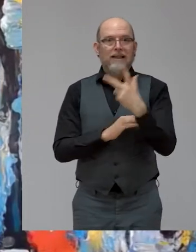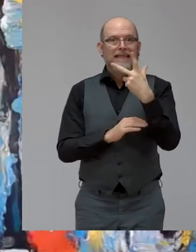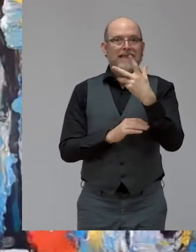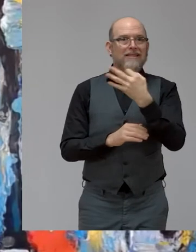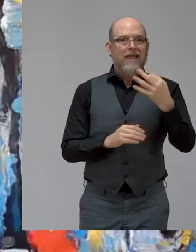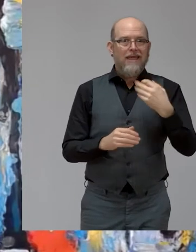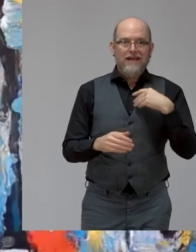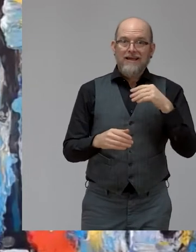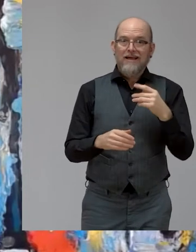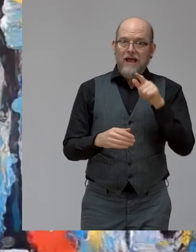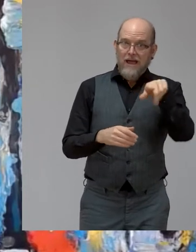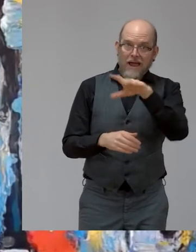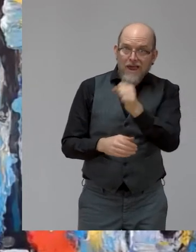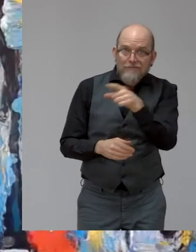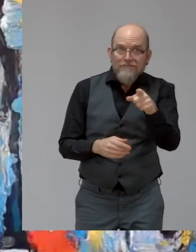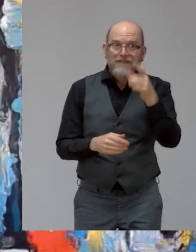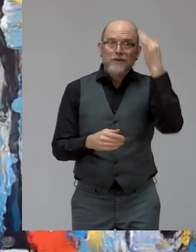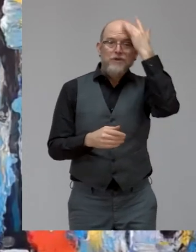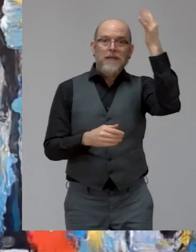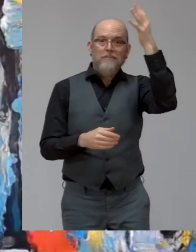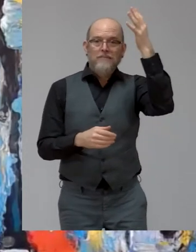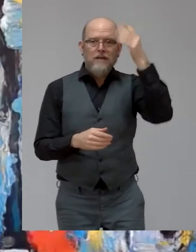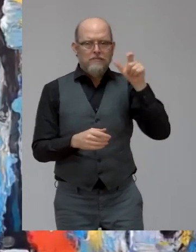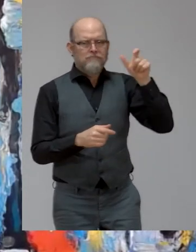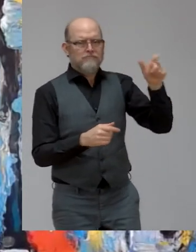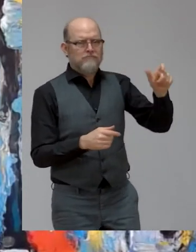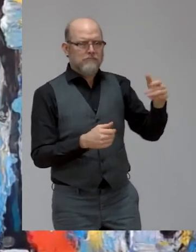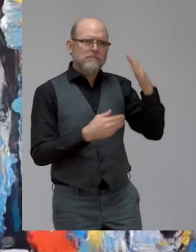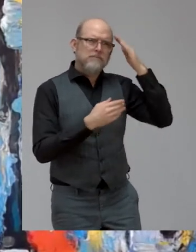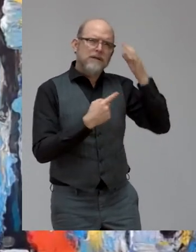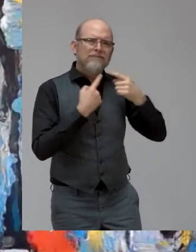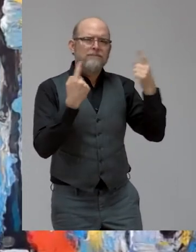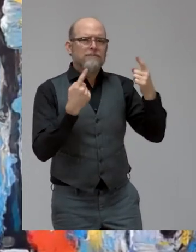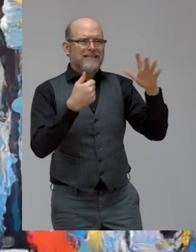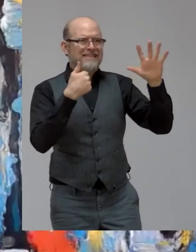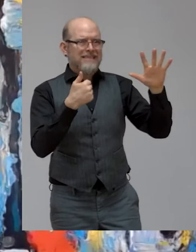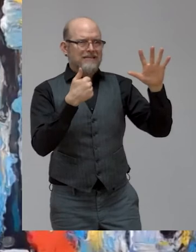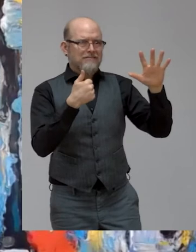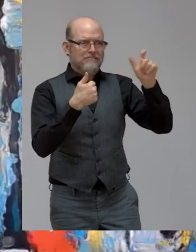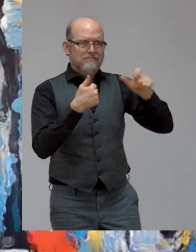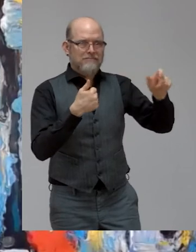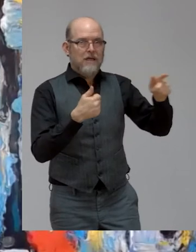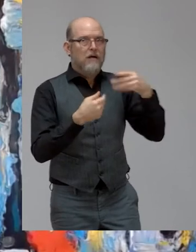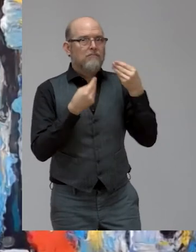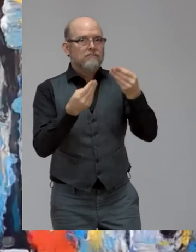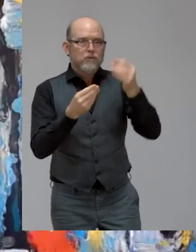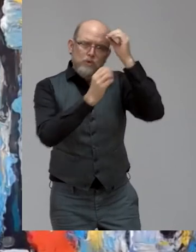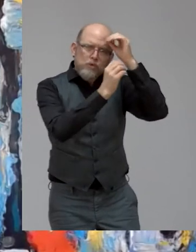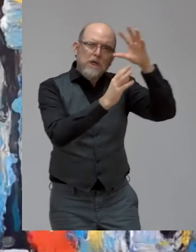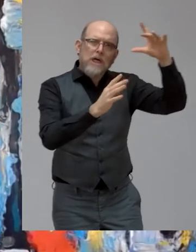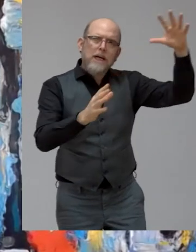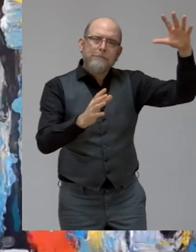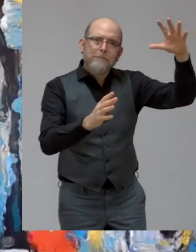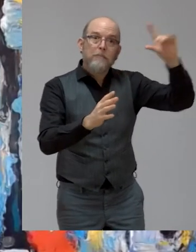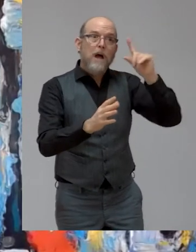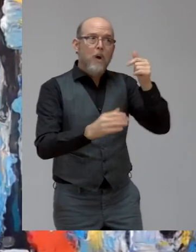are especially known for dreaming big. Now, before I introduce the first speaker, I would like to say something